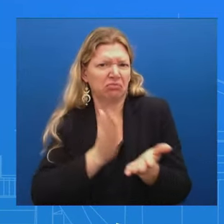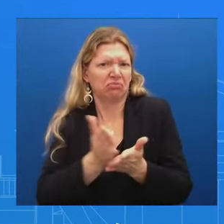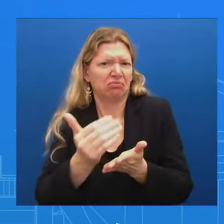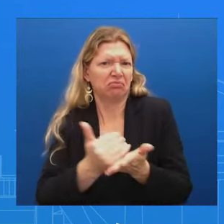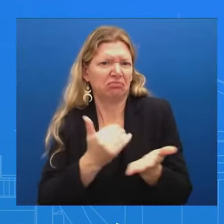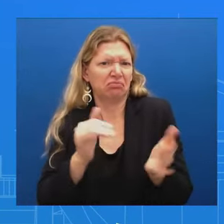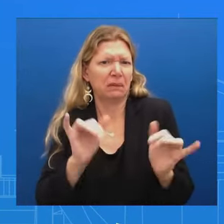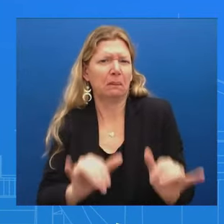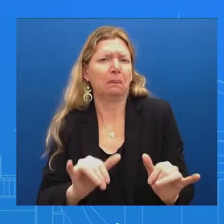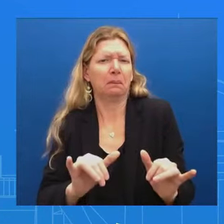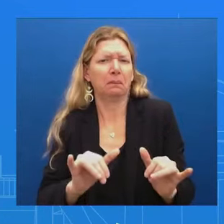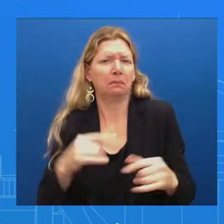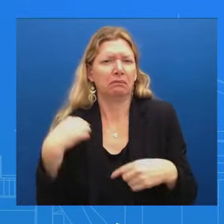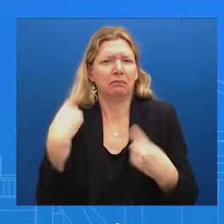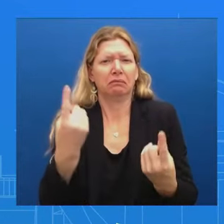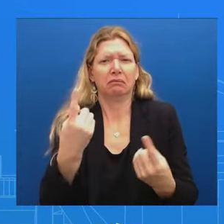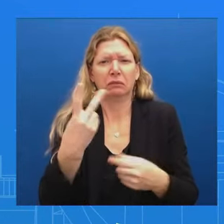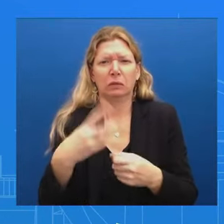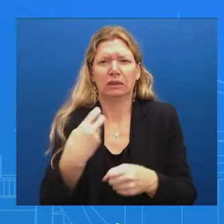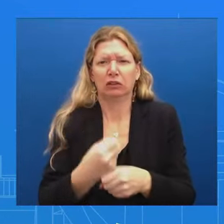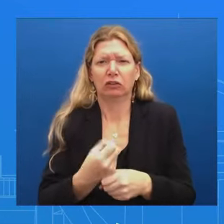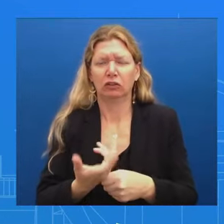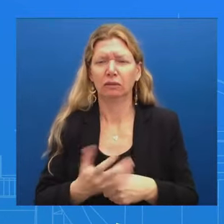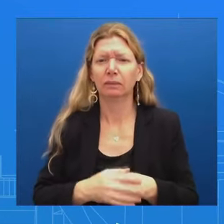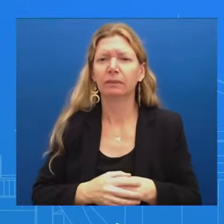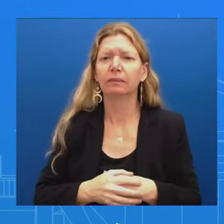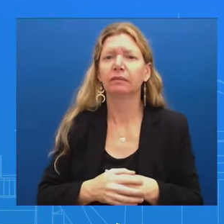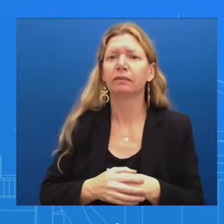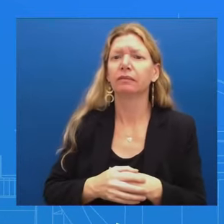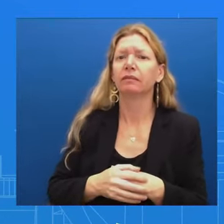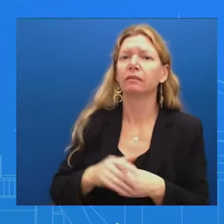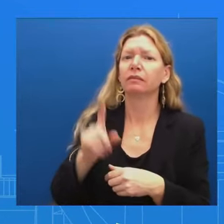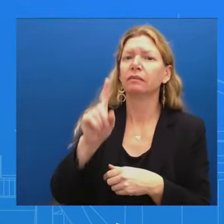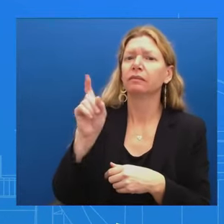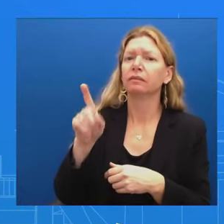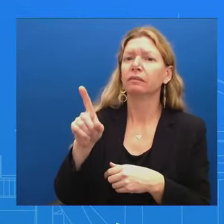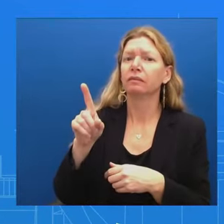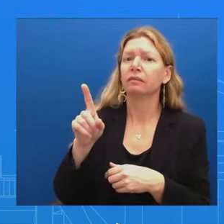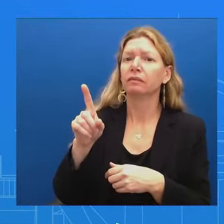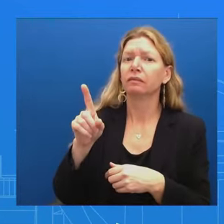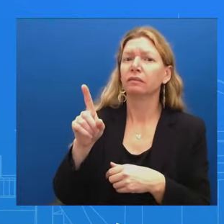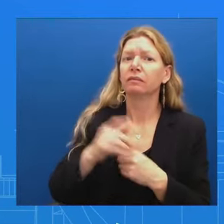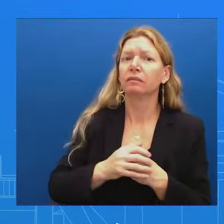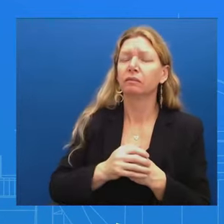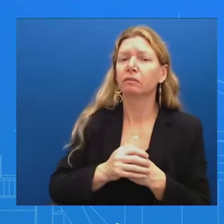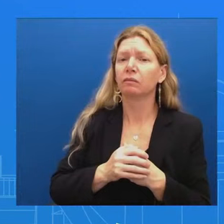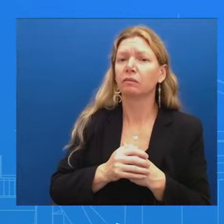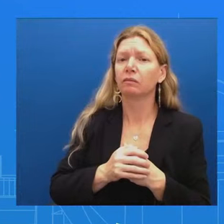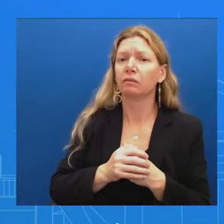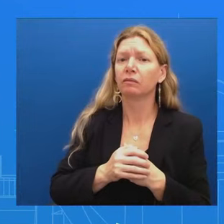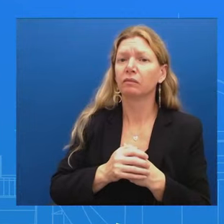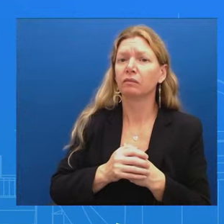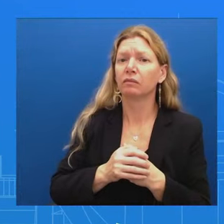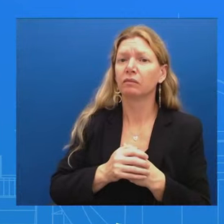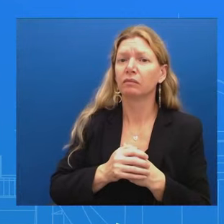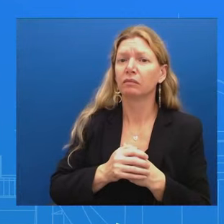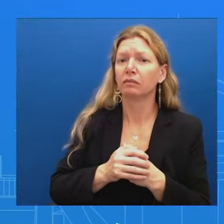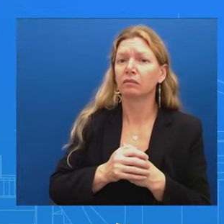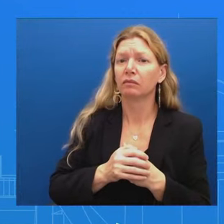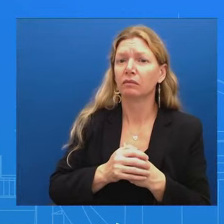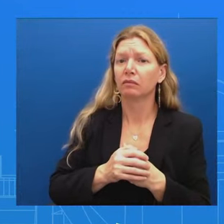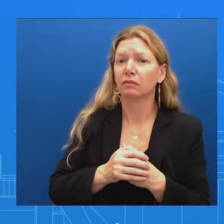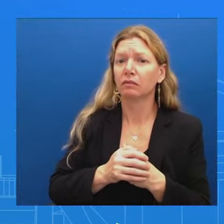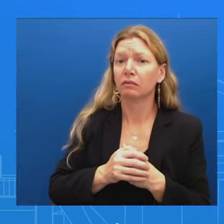the idea of the President taking a cognition test A cognitive test as a part of this